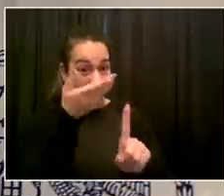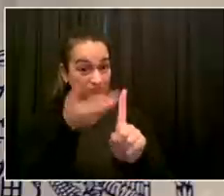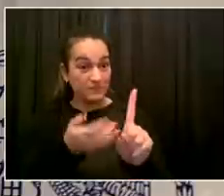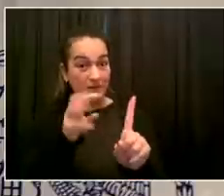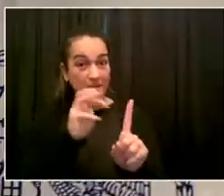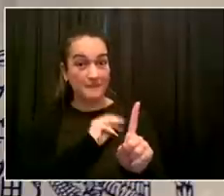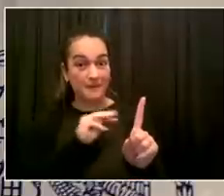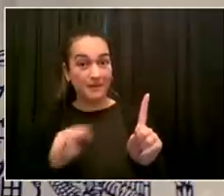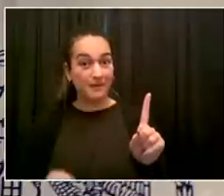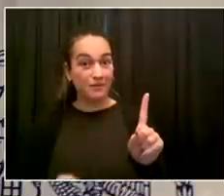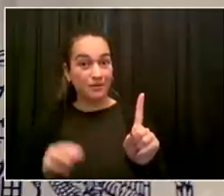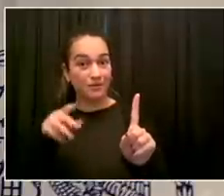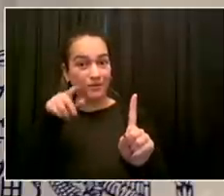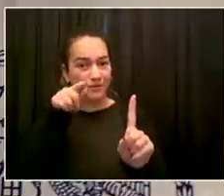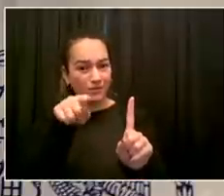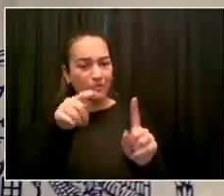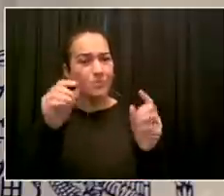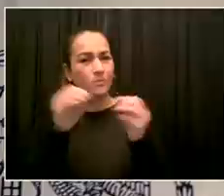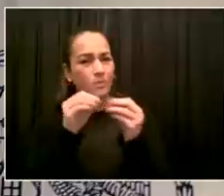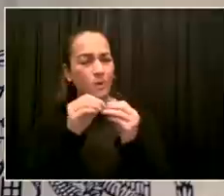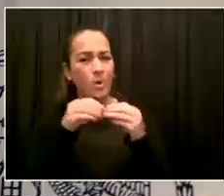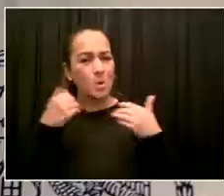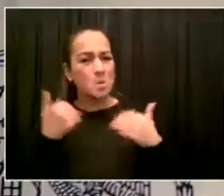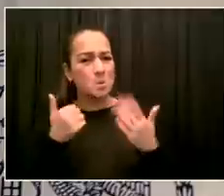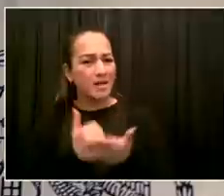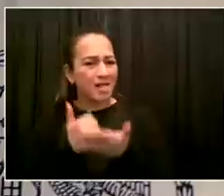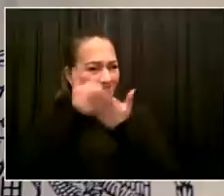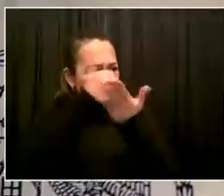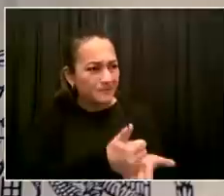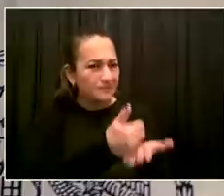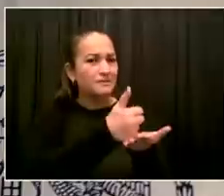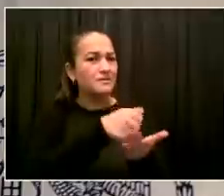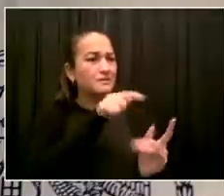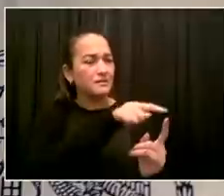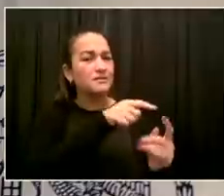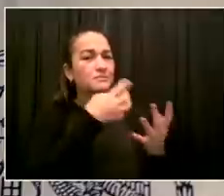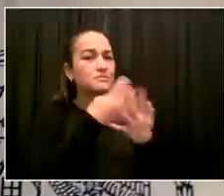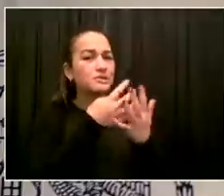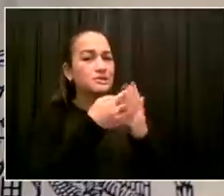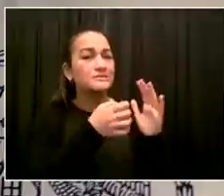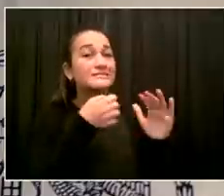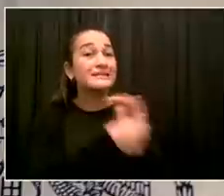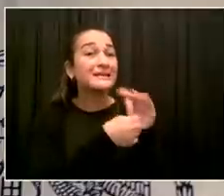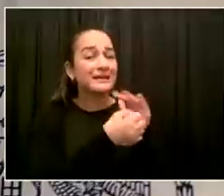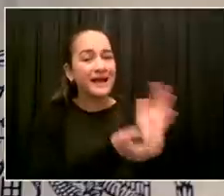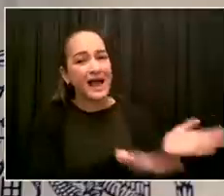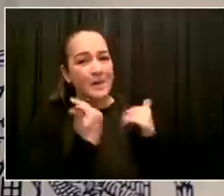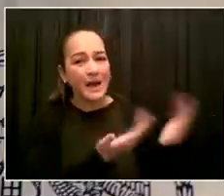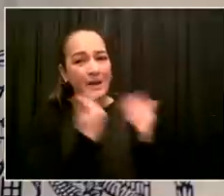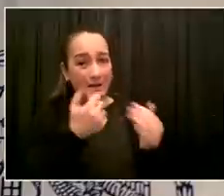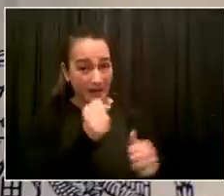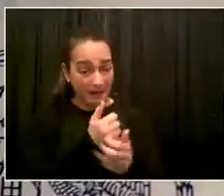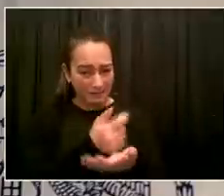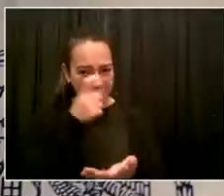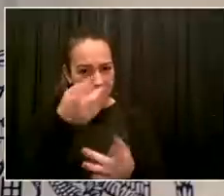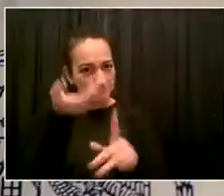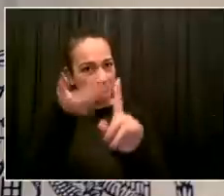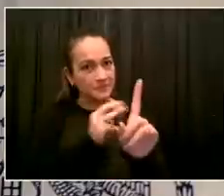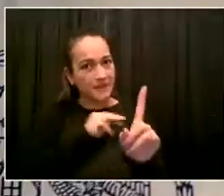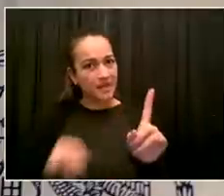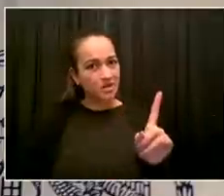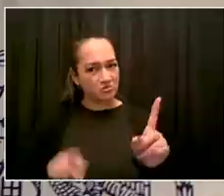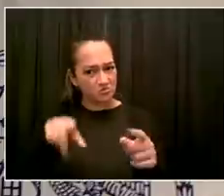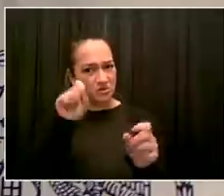that do not fall under, that it's the state, what the governor